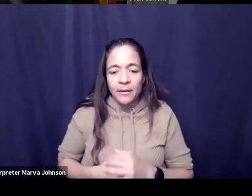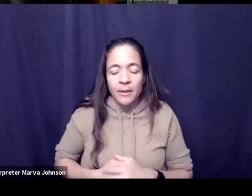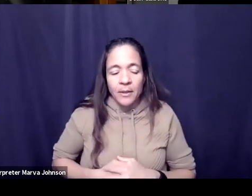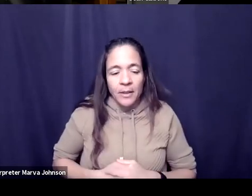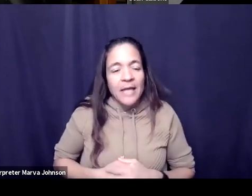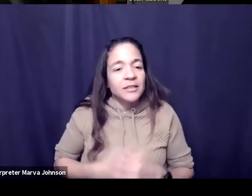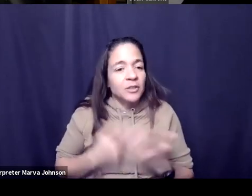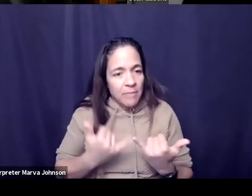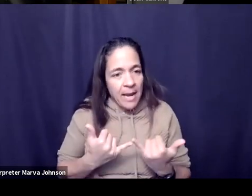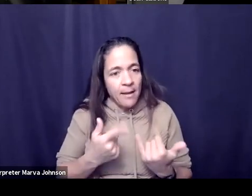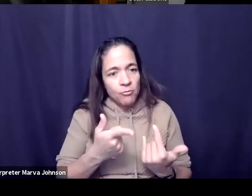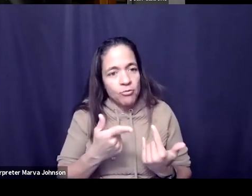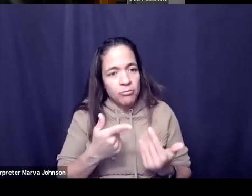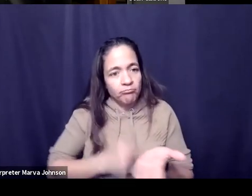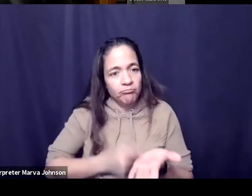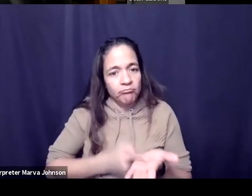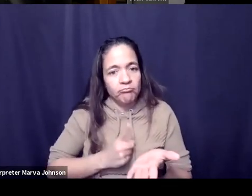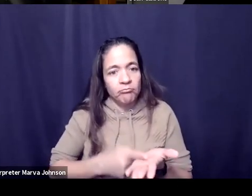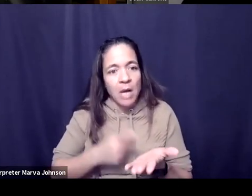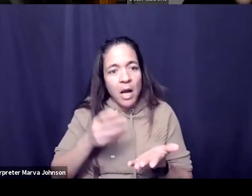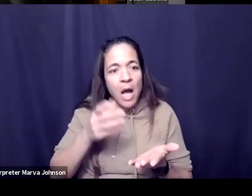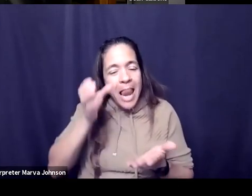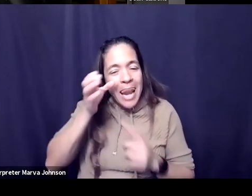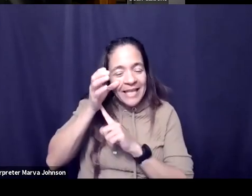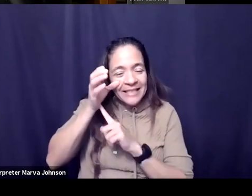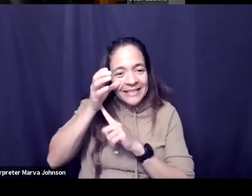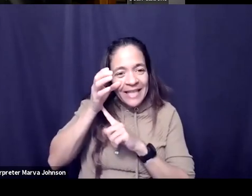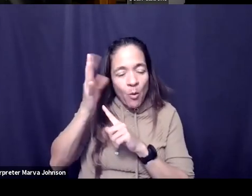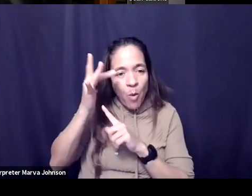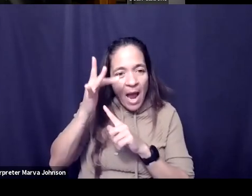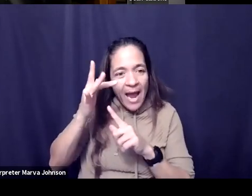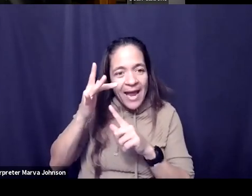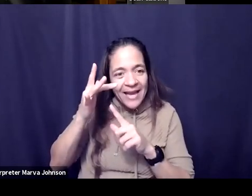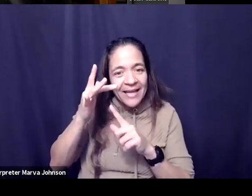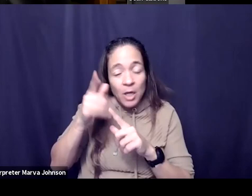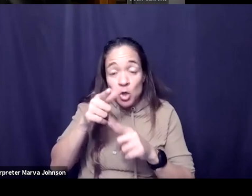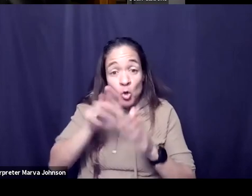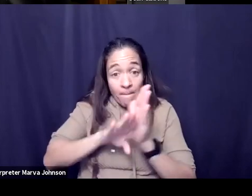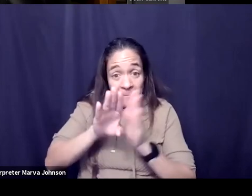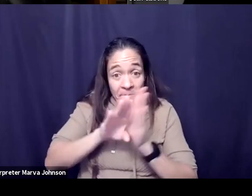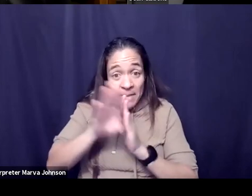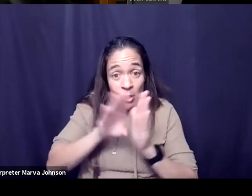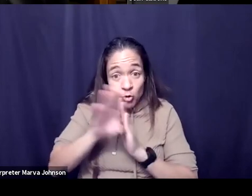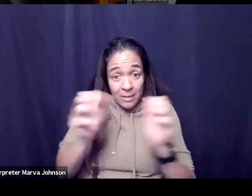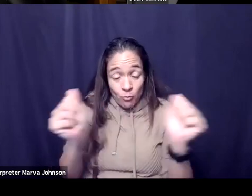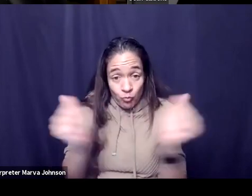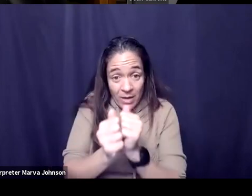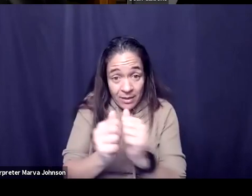about building with or building for people not building for excuse me building with people yeah yeah